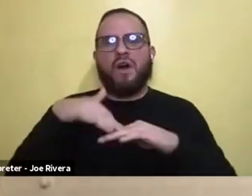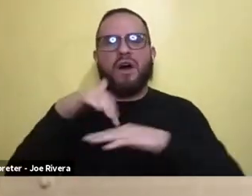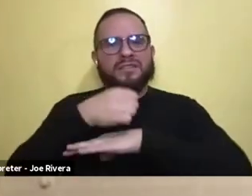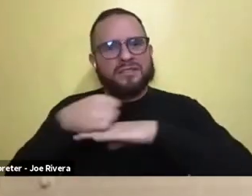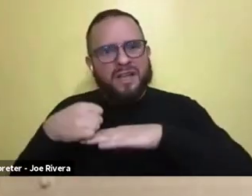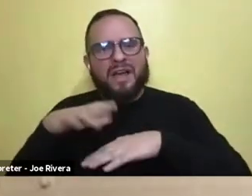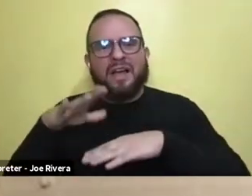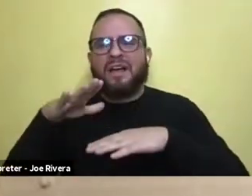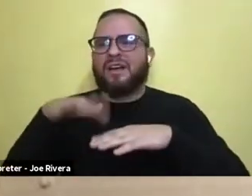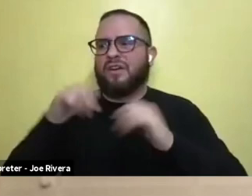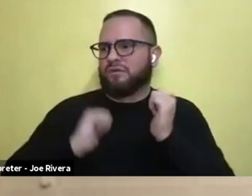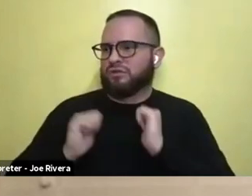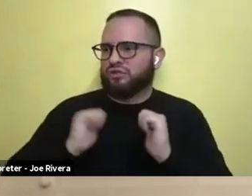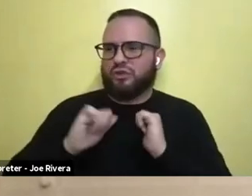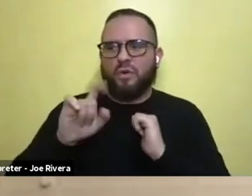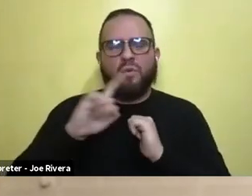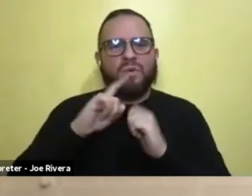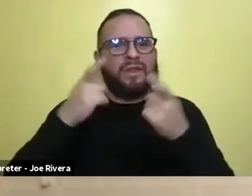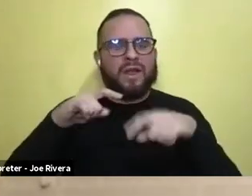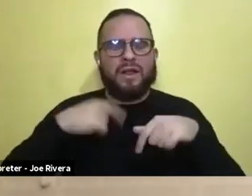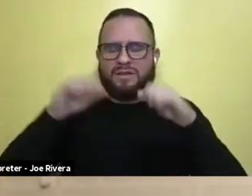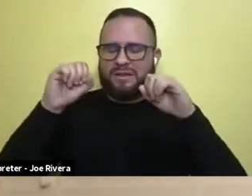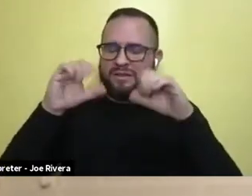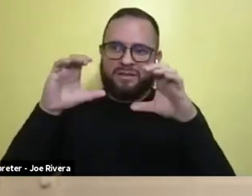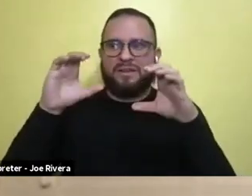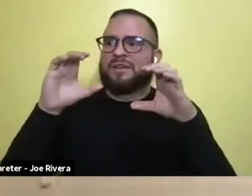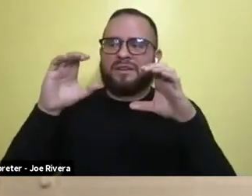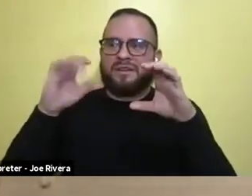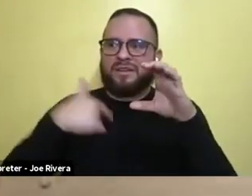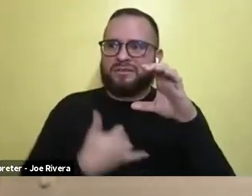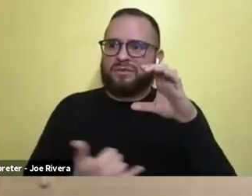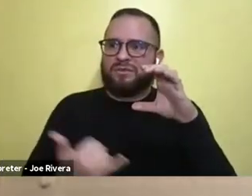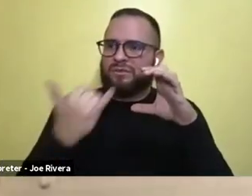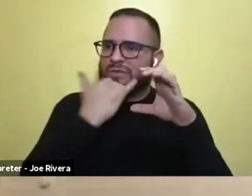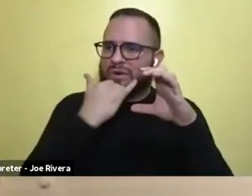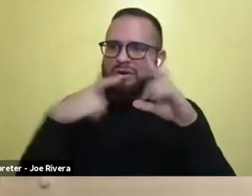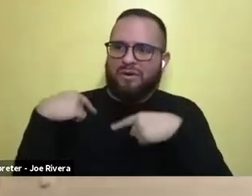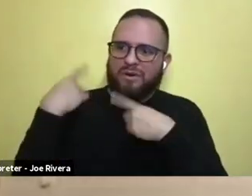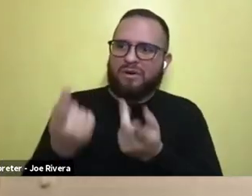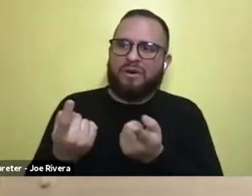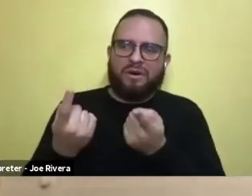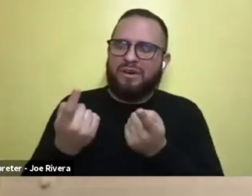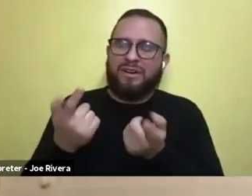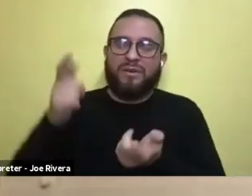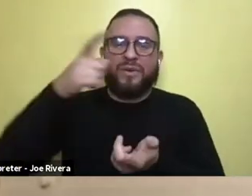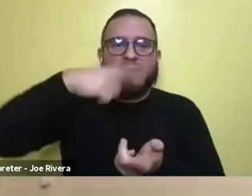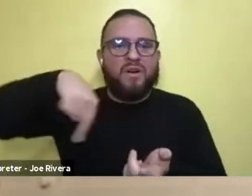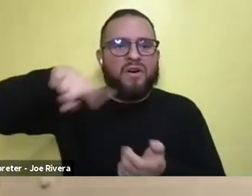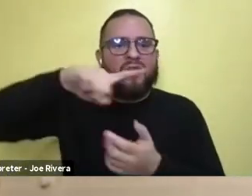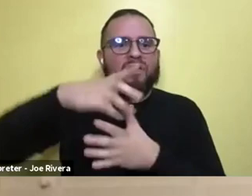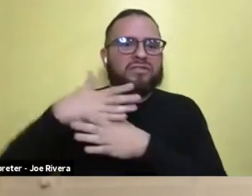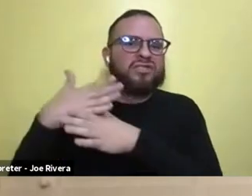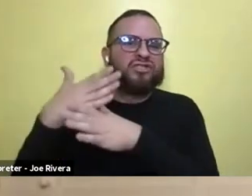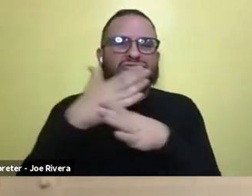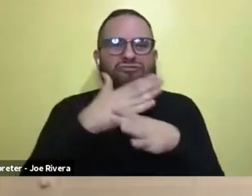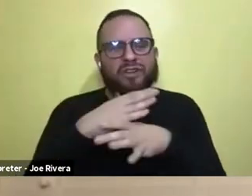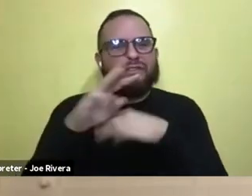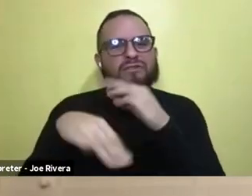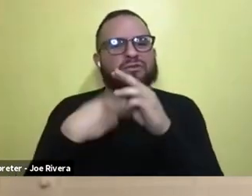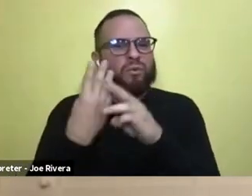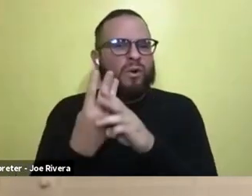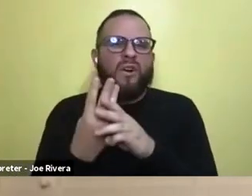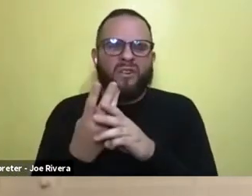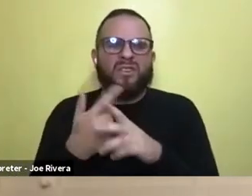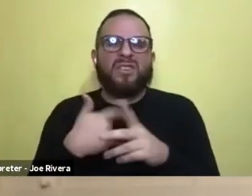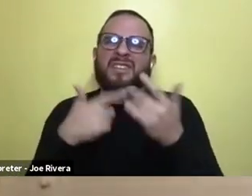these messages really opened my eyes to how wrong I really was. We, we all share this world and, um, I'm still figuring